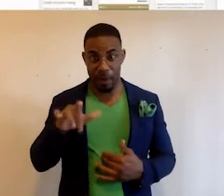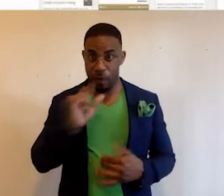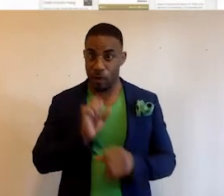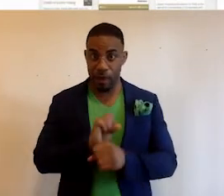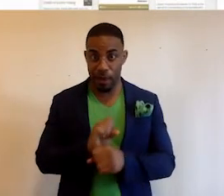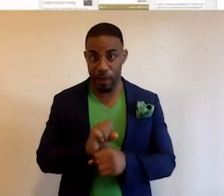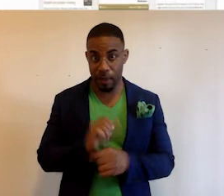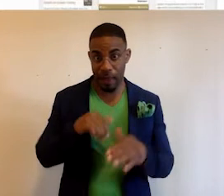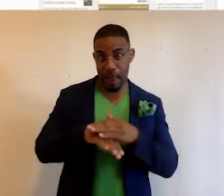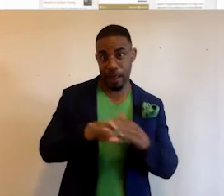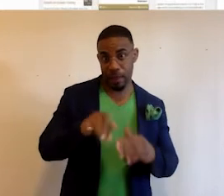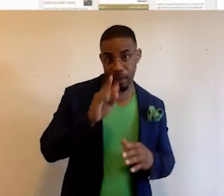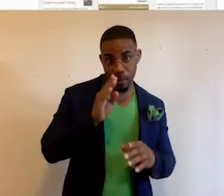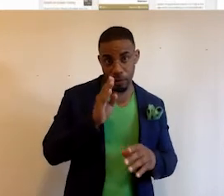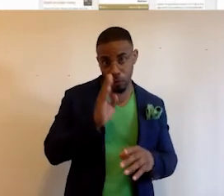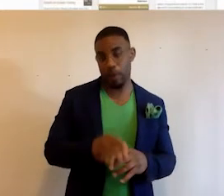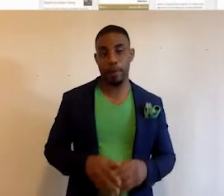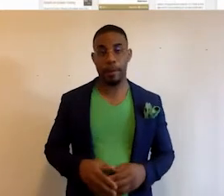actually access this directly.